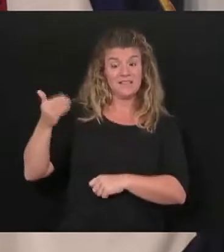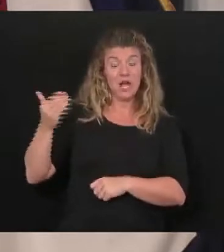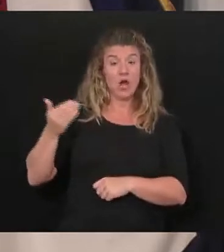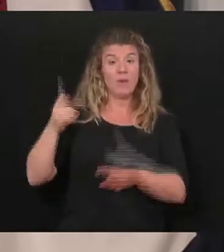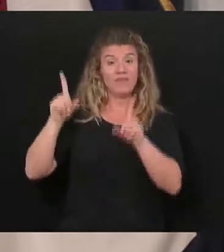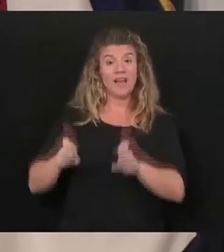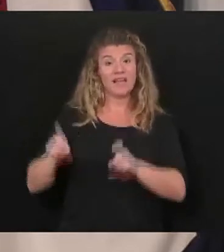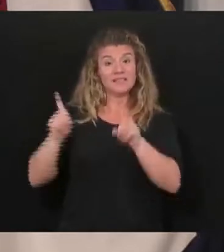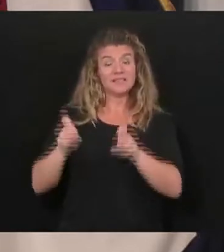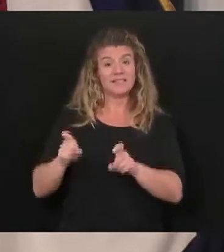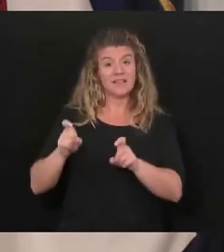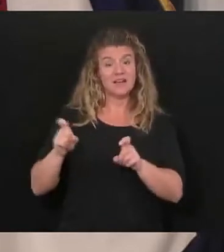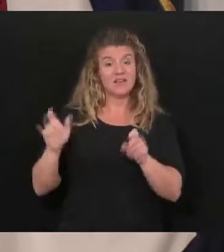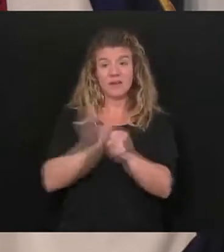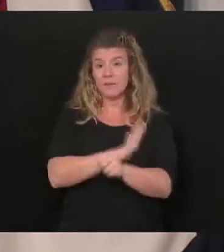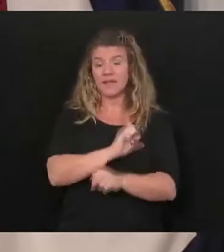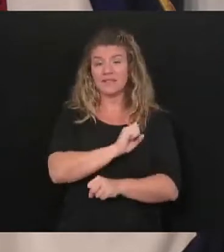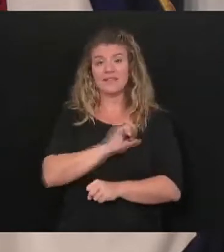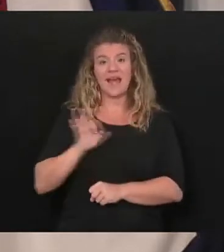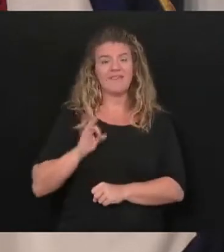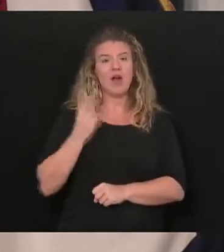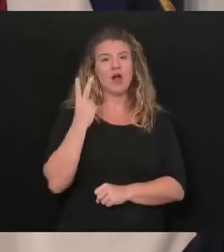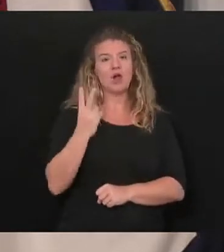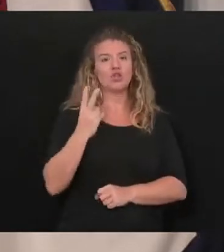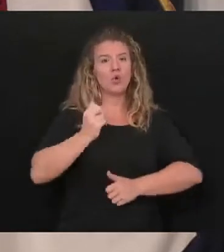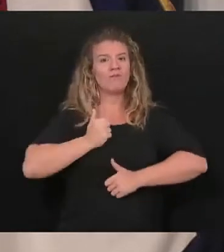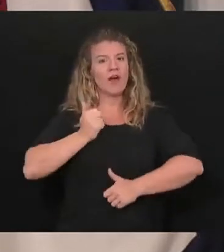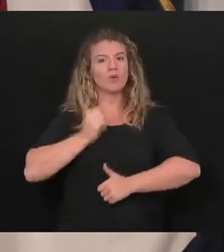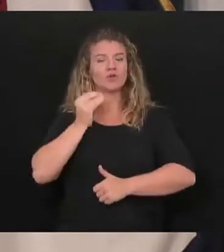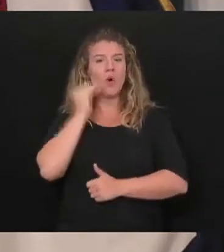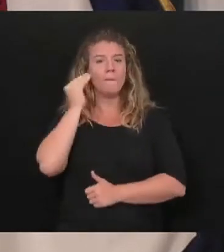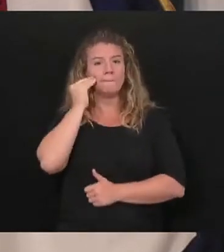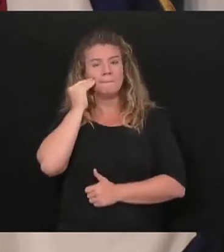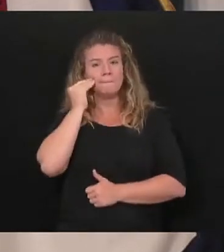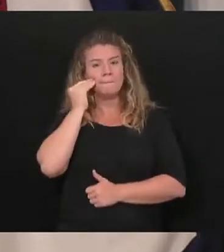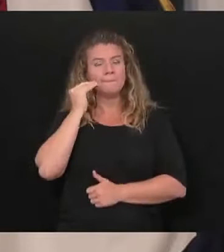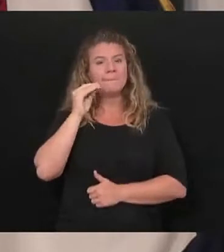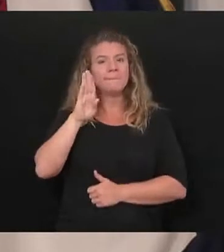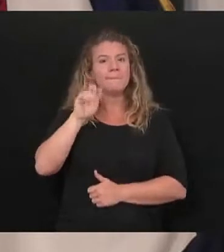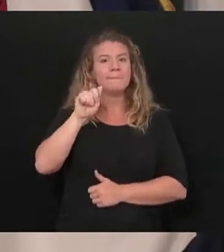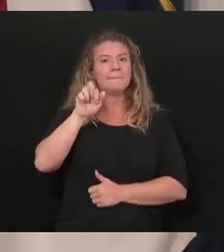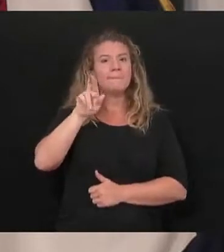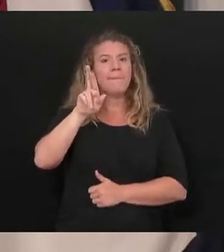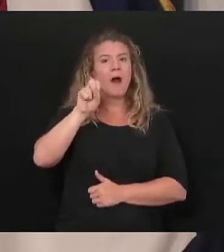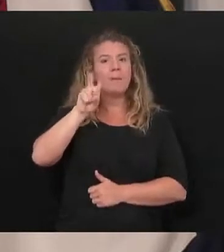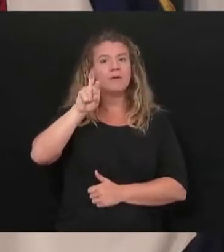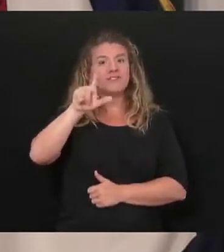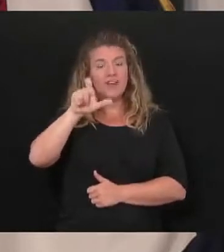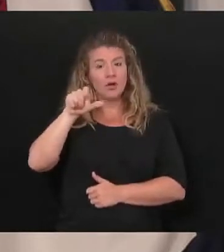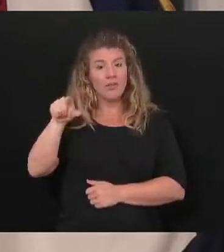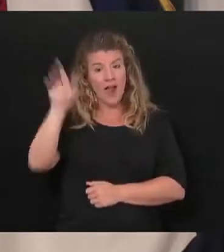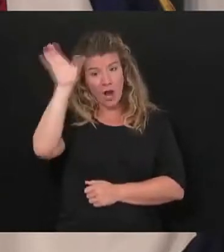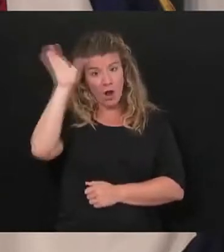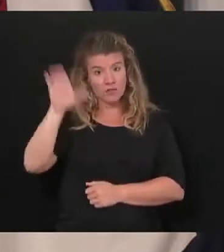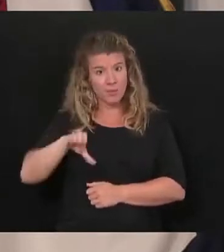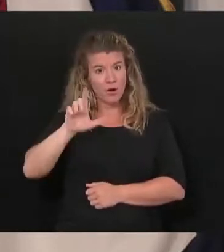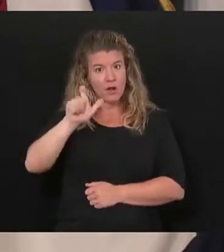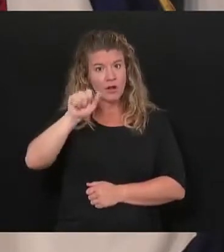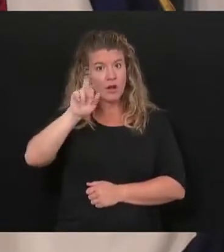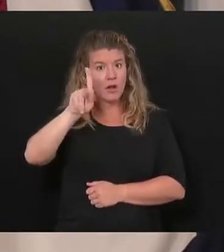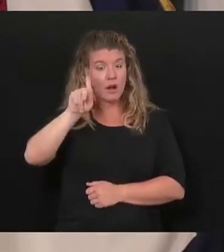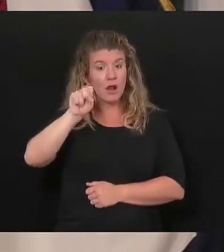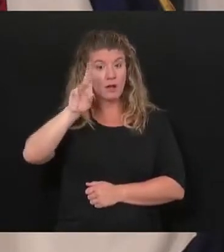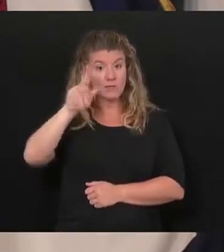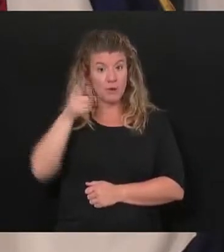staff at our two state veterans' homes in Barbersville and Clarksburg. Nobody has tested positive,